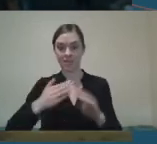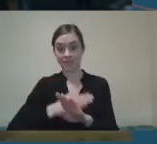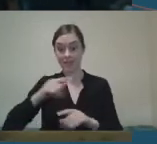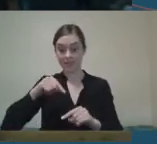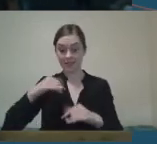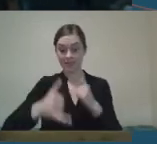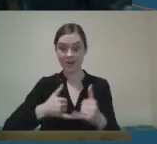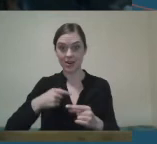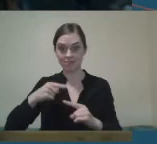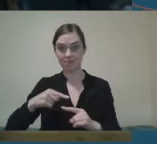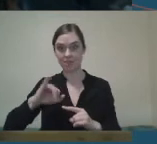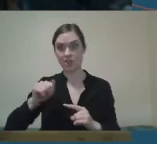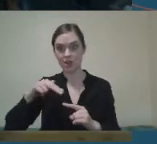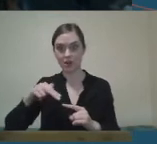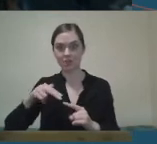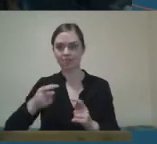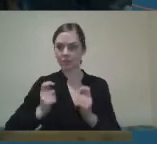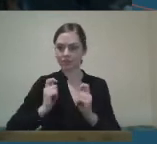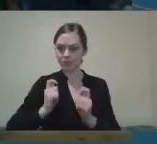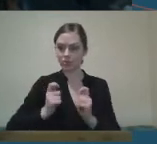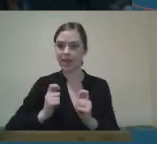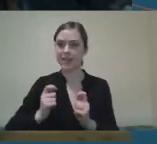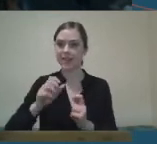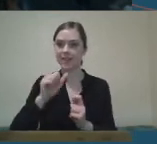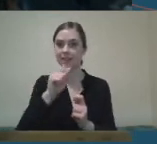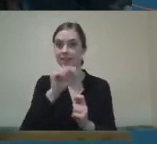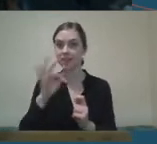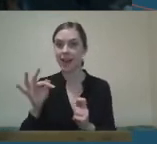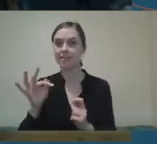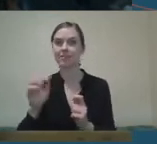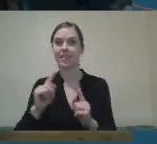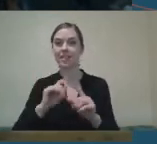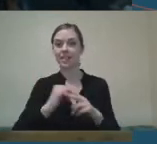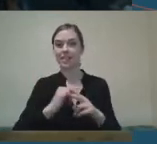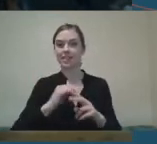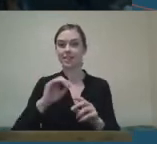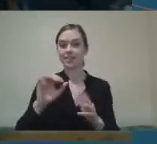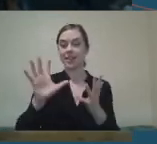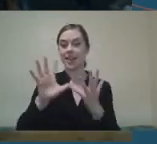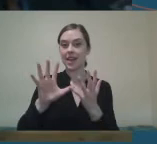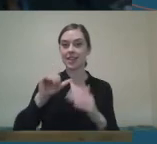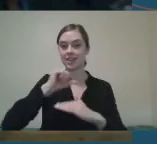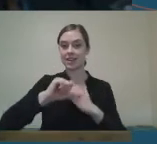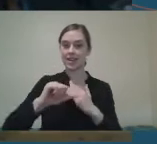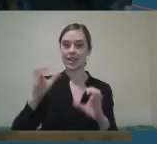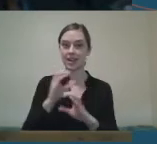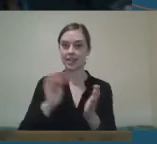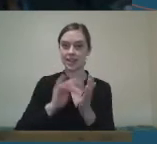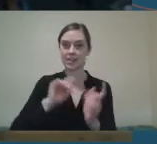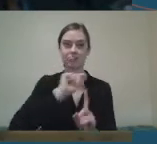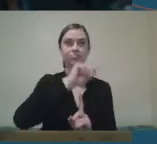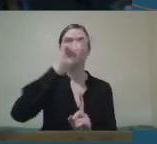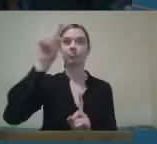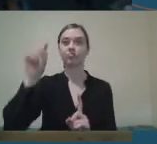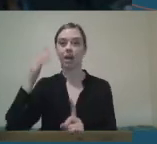staff working in 10 daycare centers around the country to